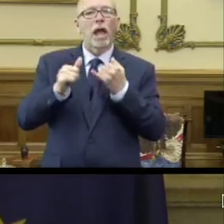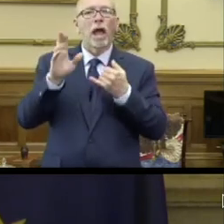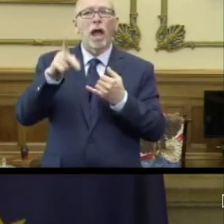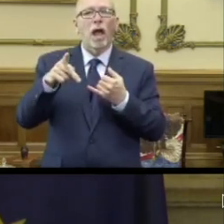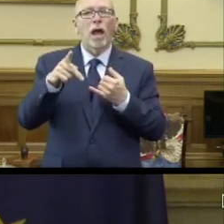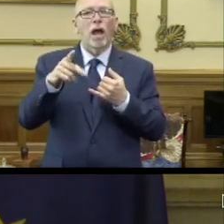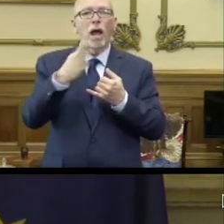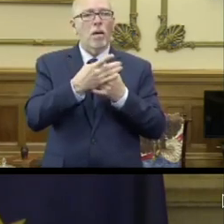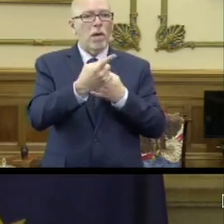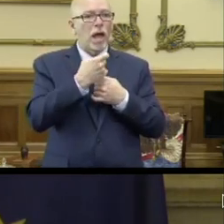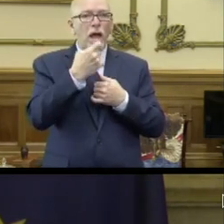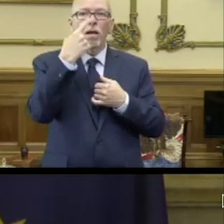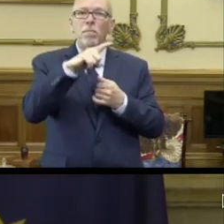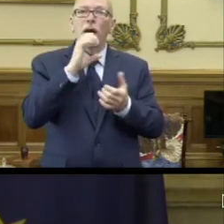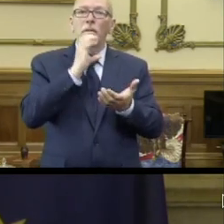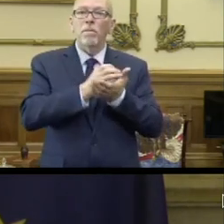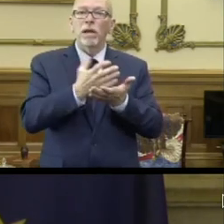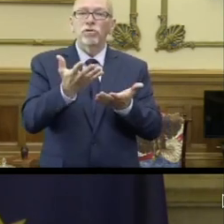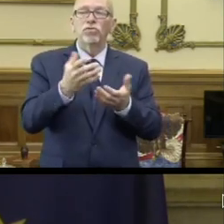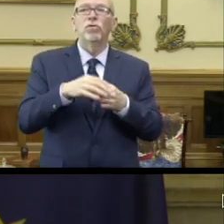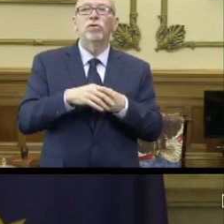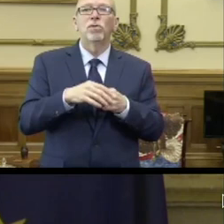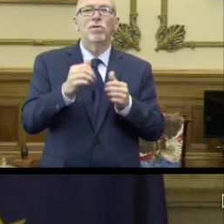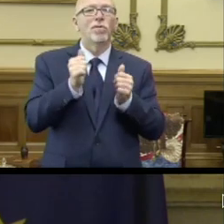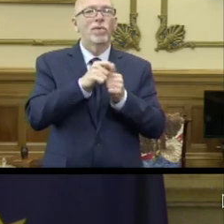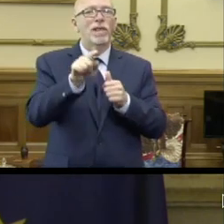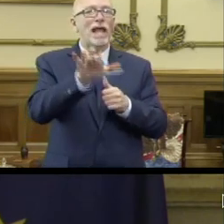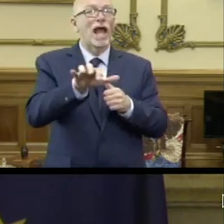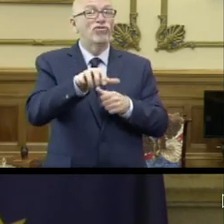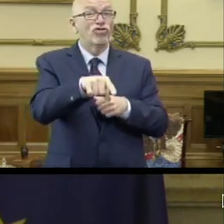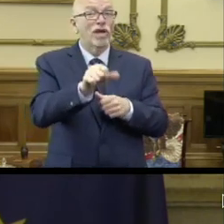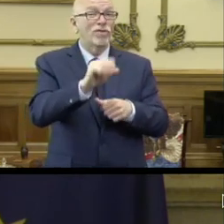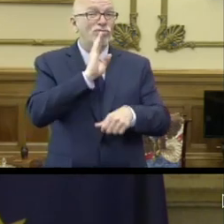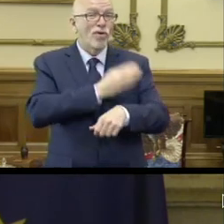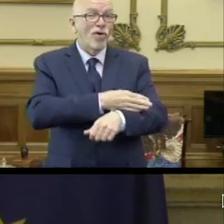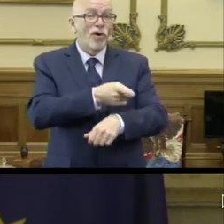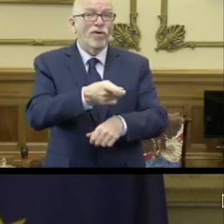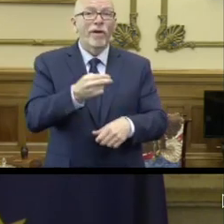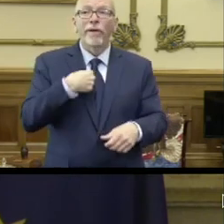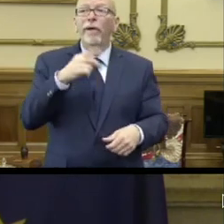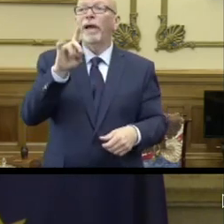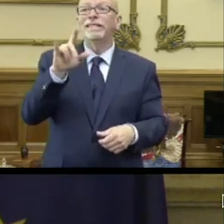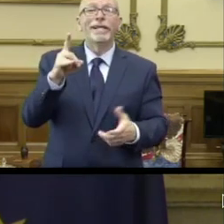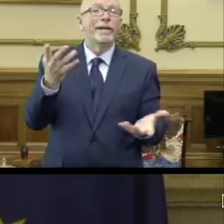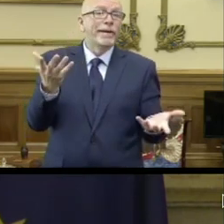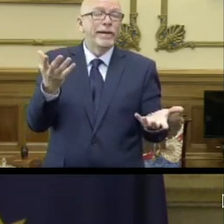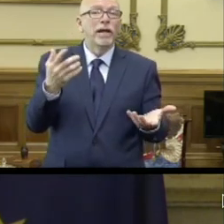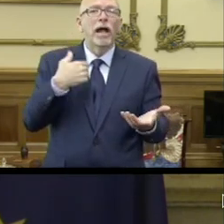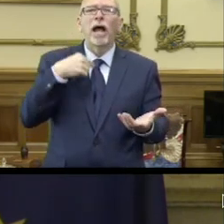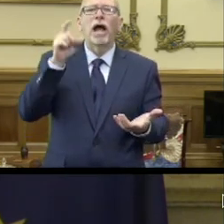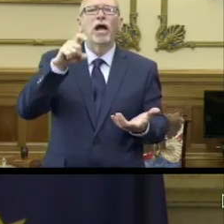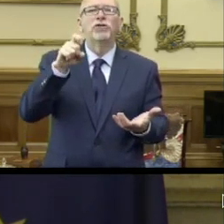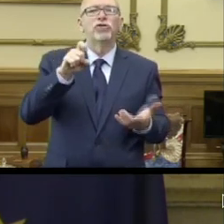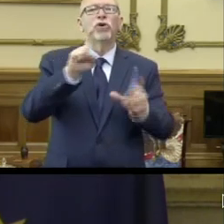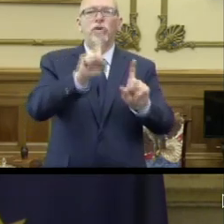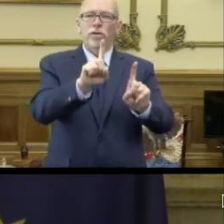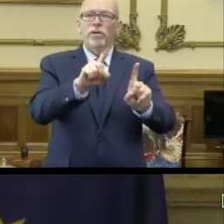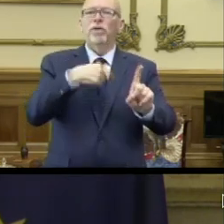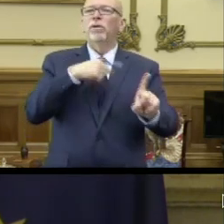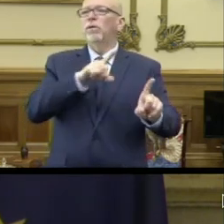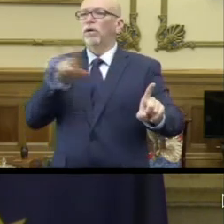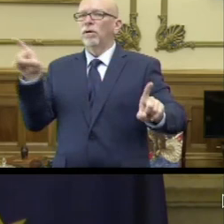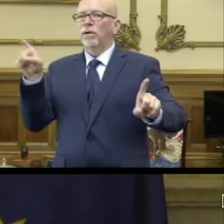was asked if I would take a picture with the cashier and her daughter, and I did. And at that point, I should have marched myself out,